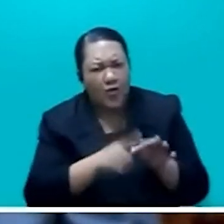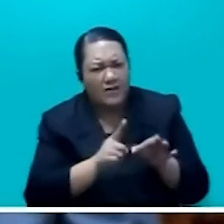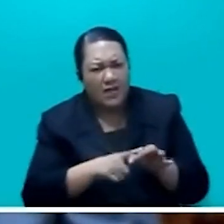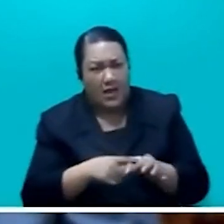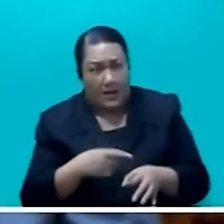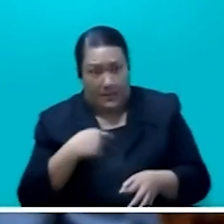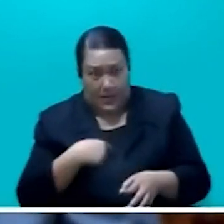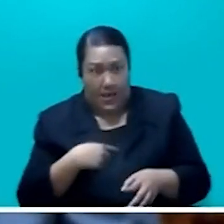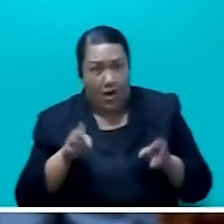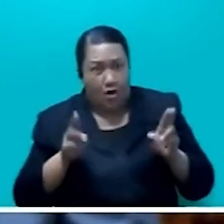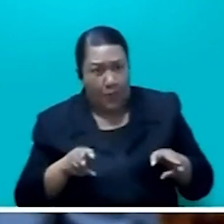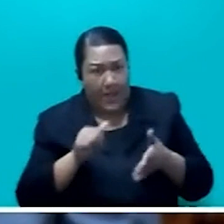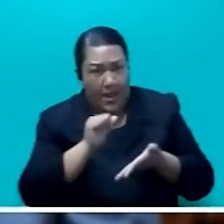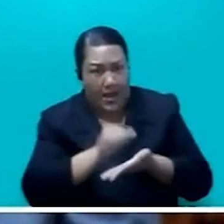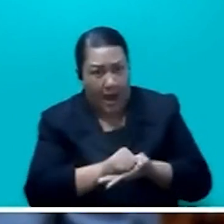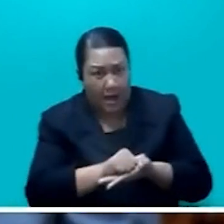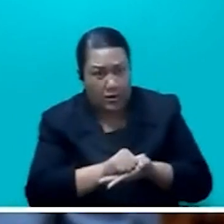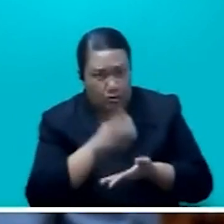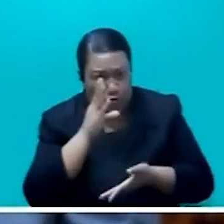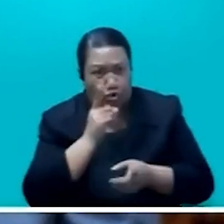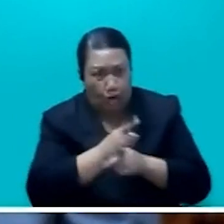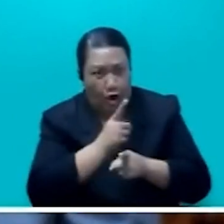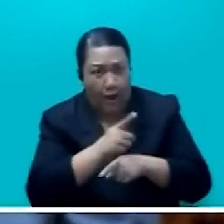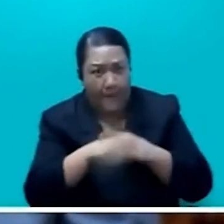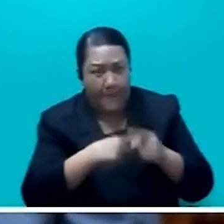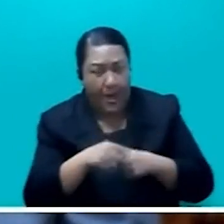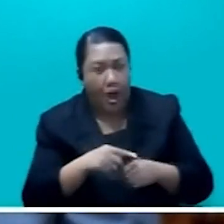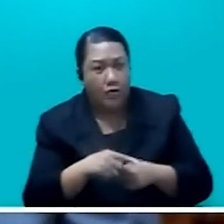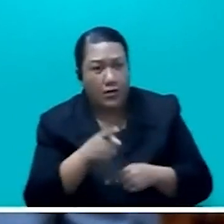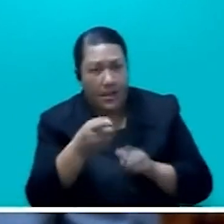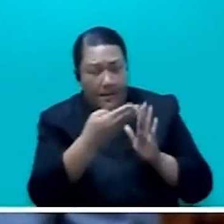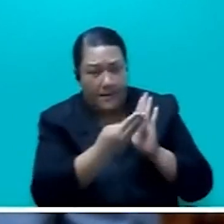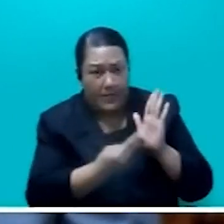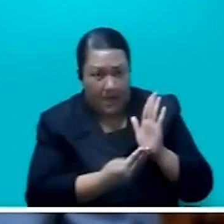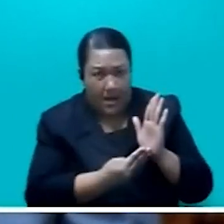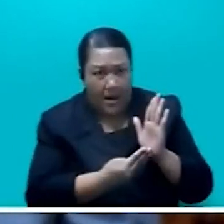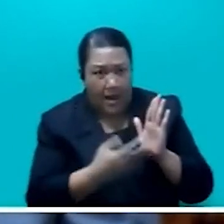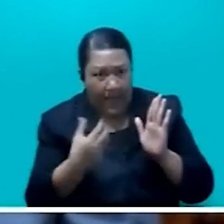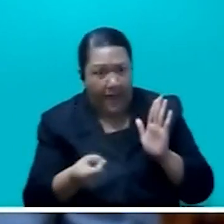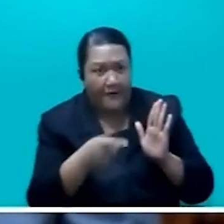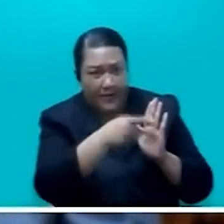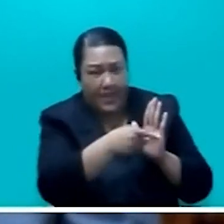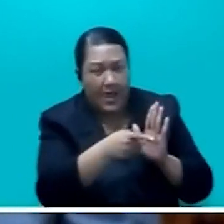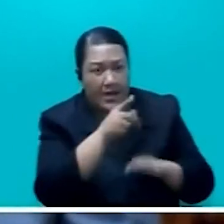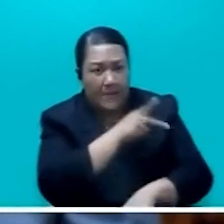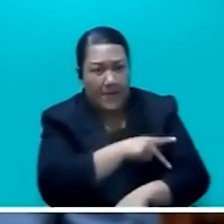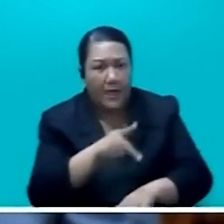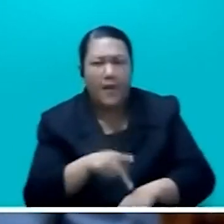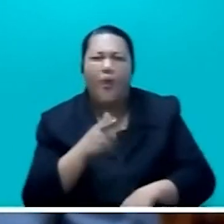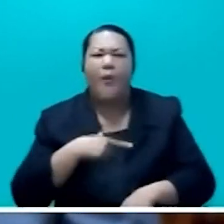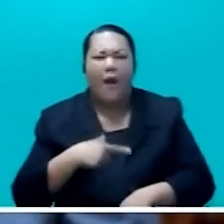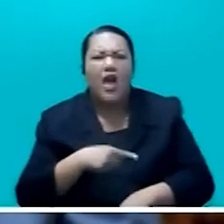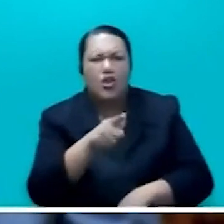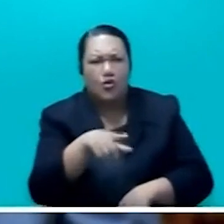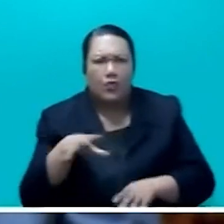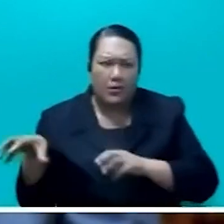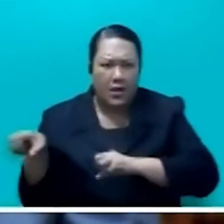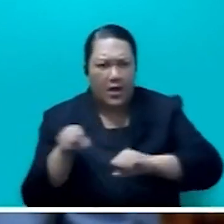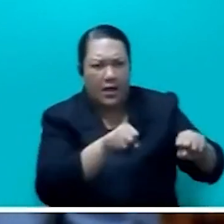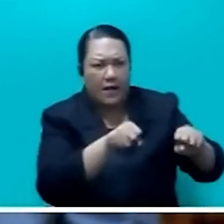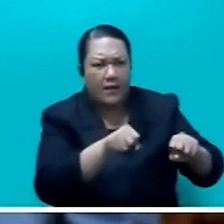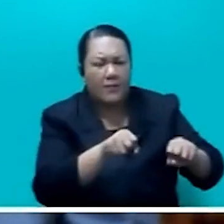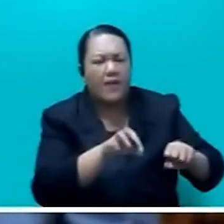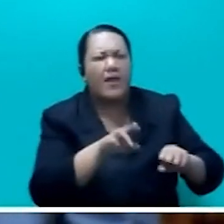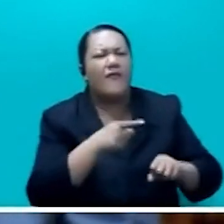Parliament to talk about a bill that is before Parliament. Why are you taking me for